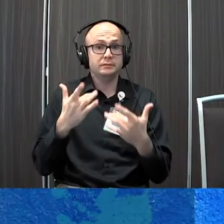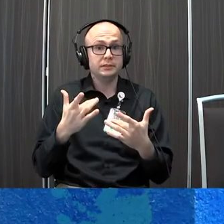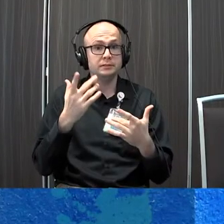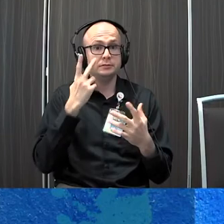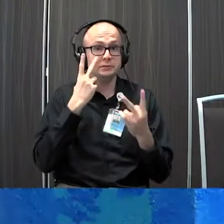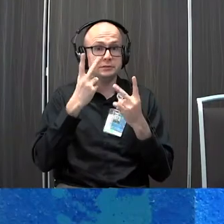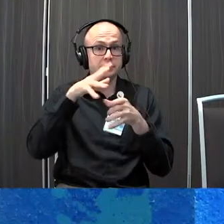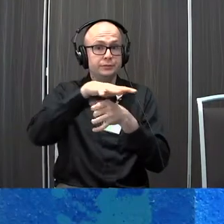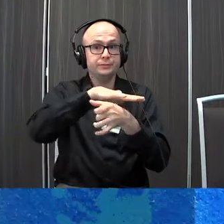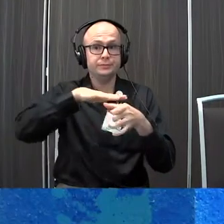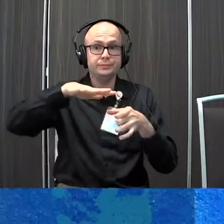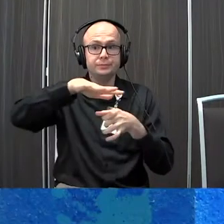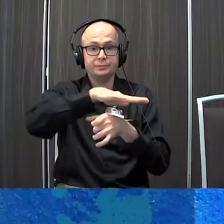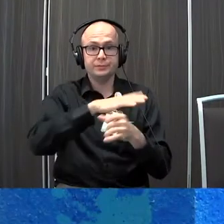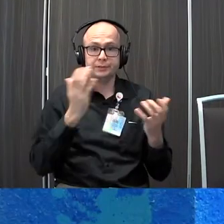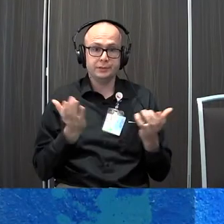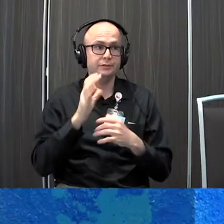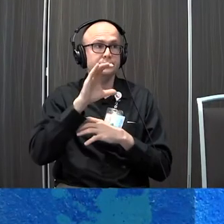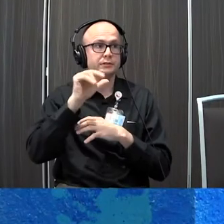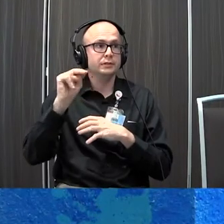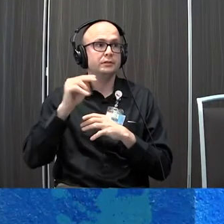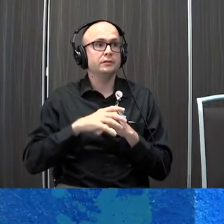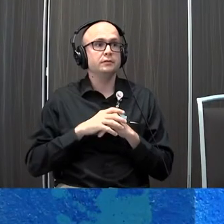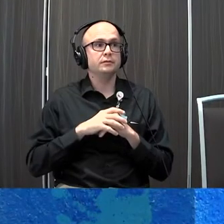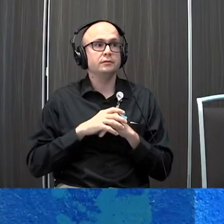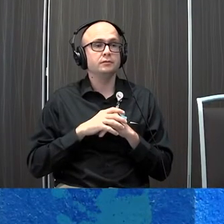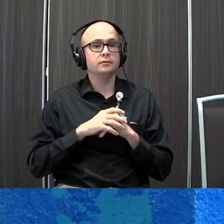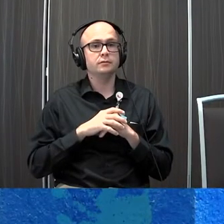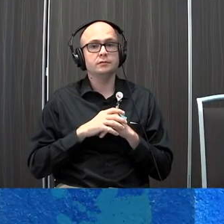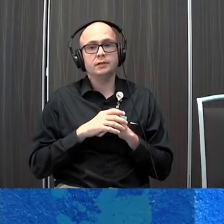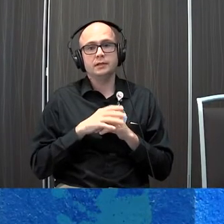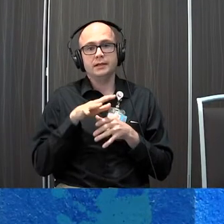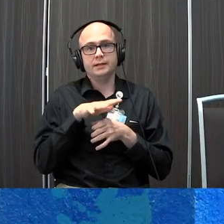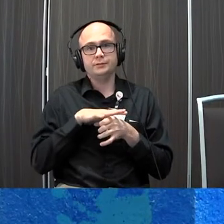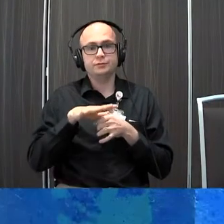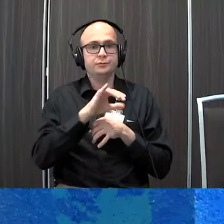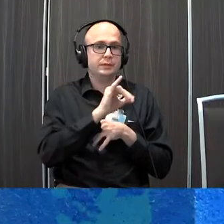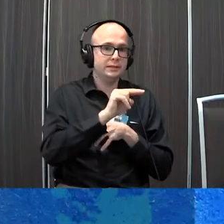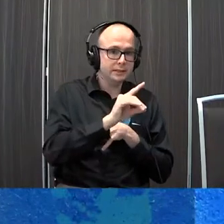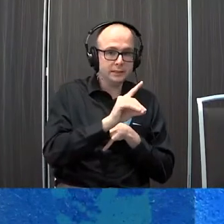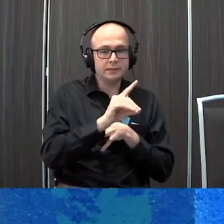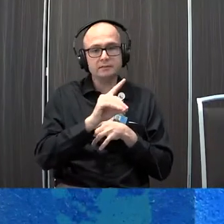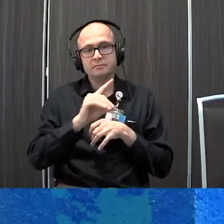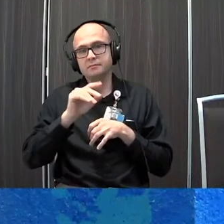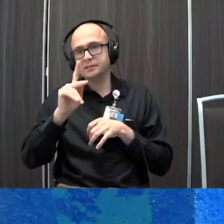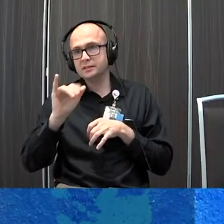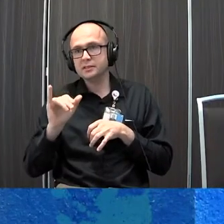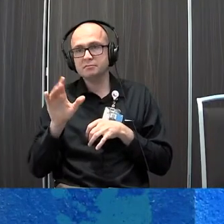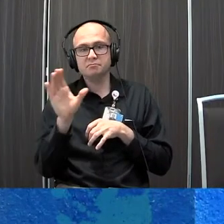in our regional area here in Cincinnati and greater Cincinnati in the tri-state area